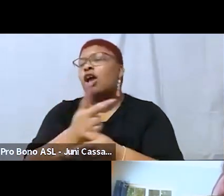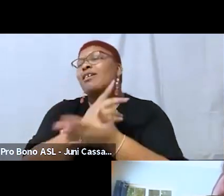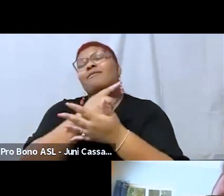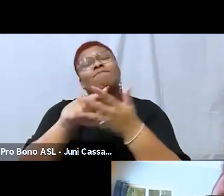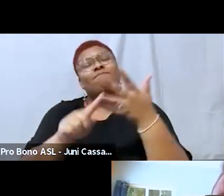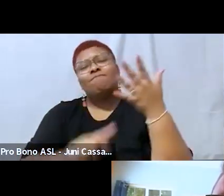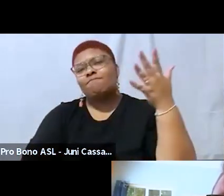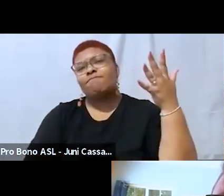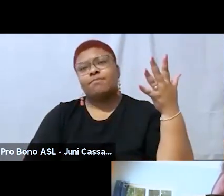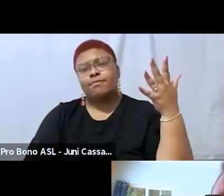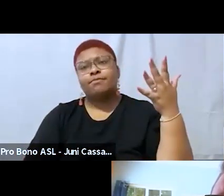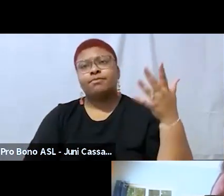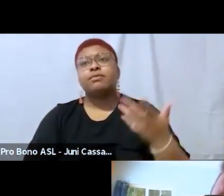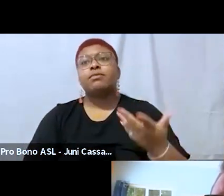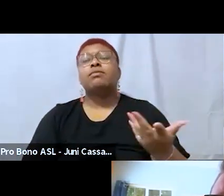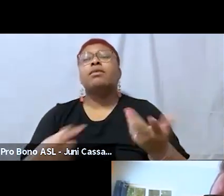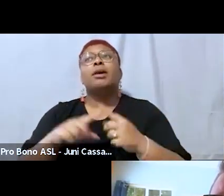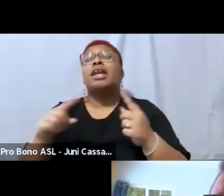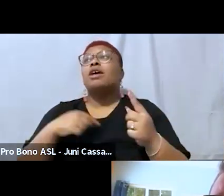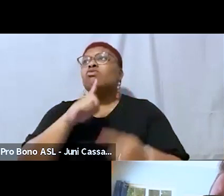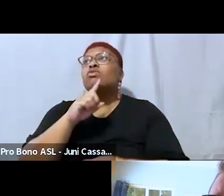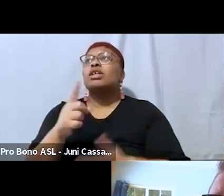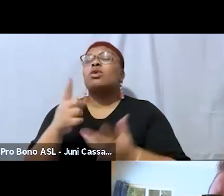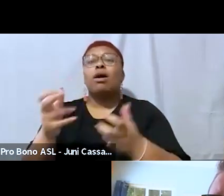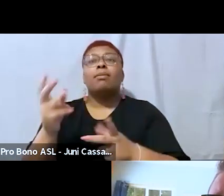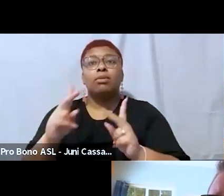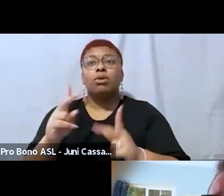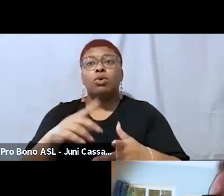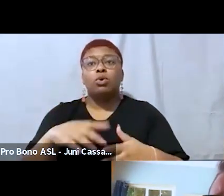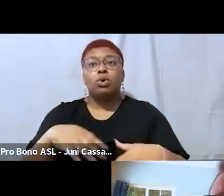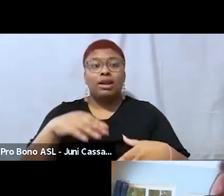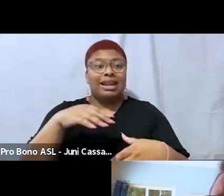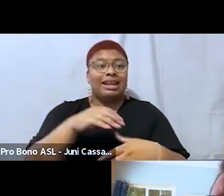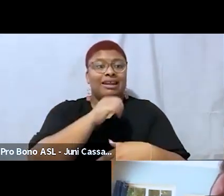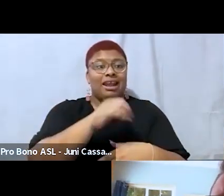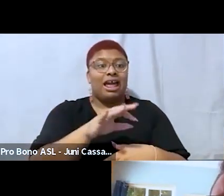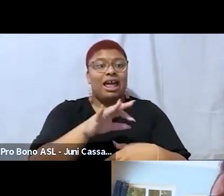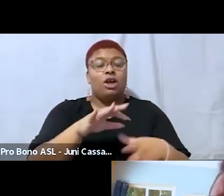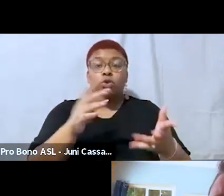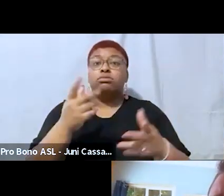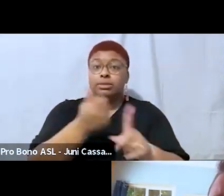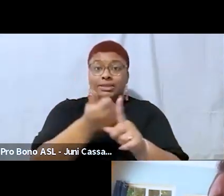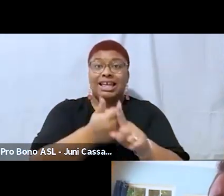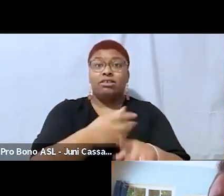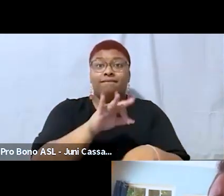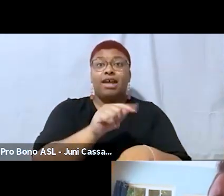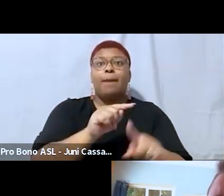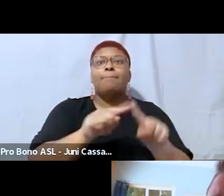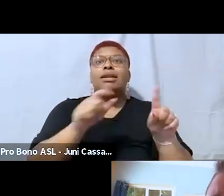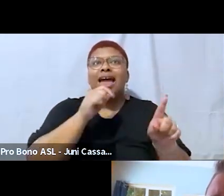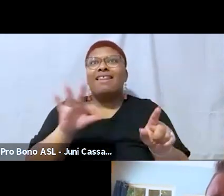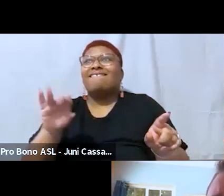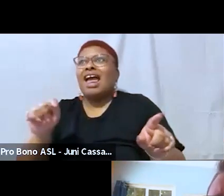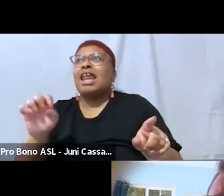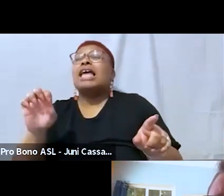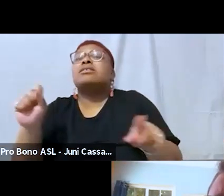i really just want people who are in bodies that are fat but not the fattest bodies to consult people